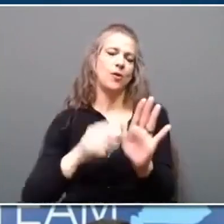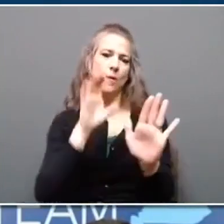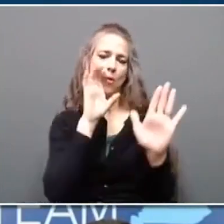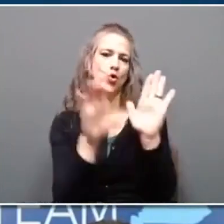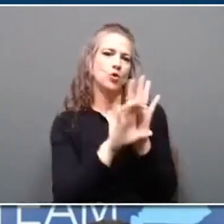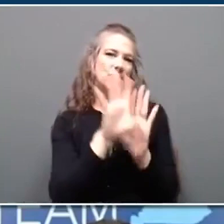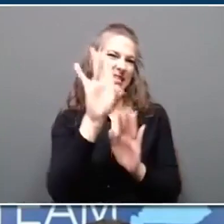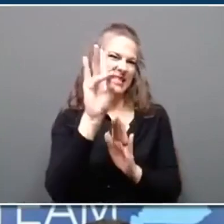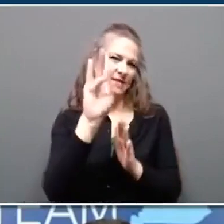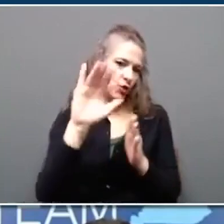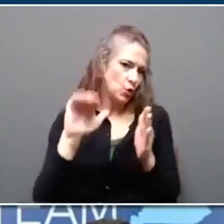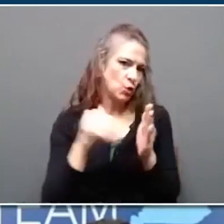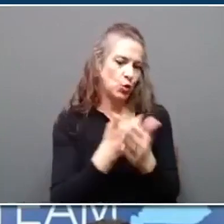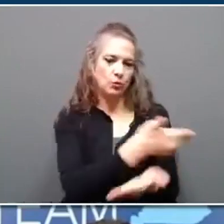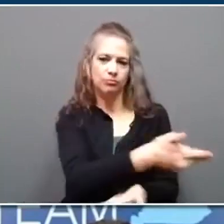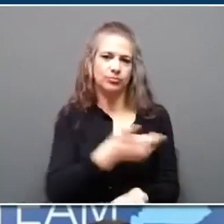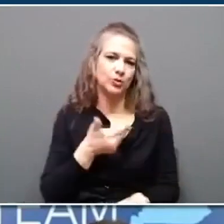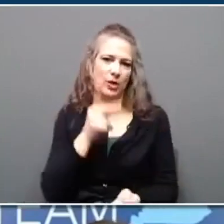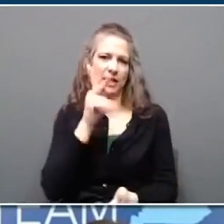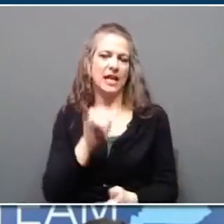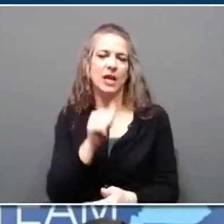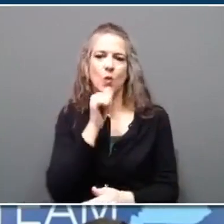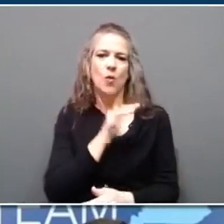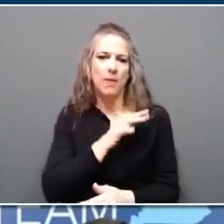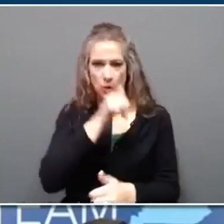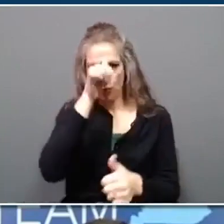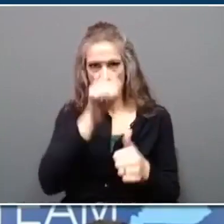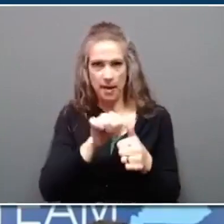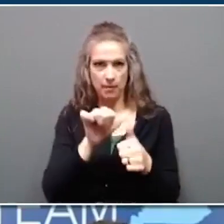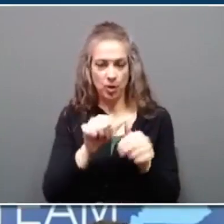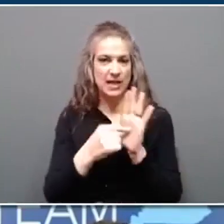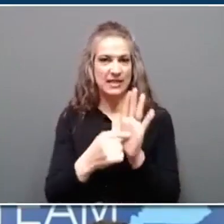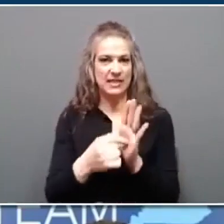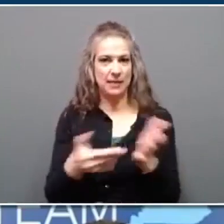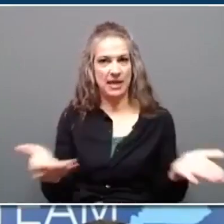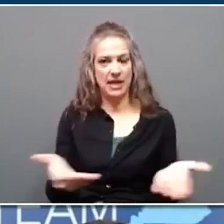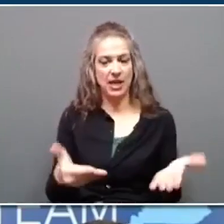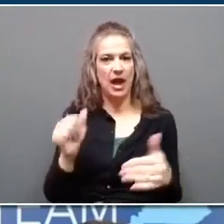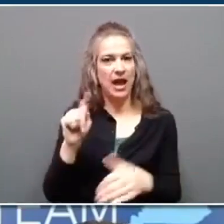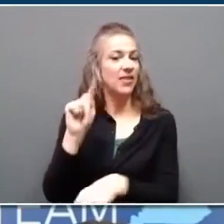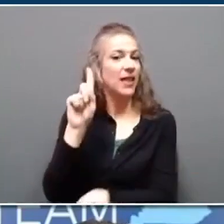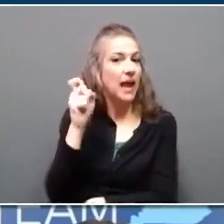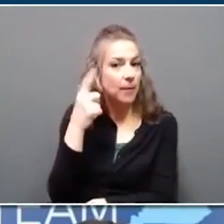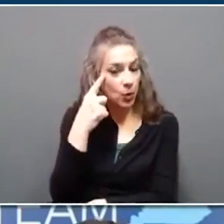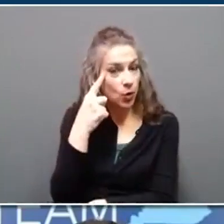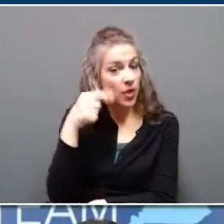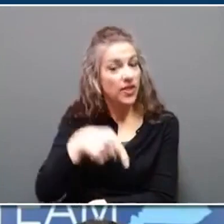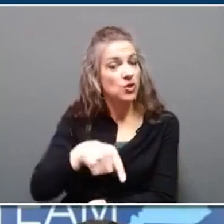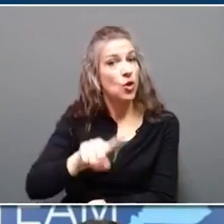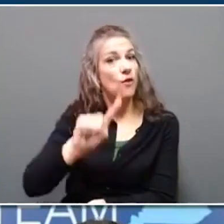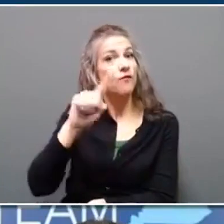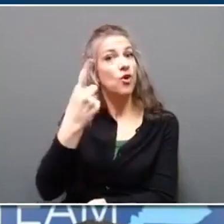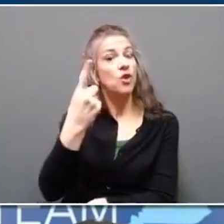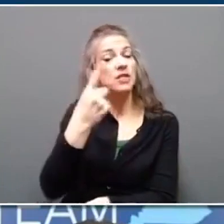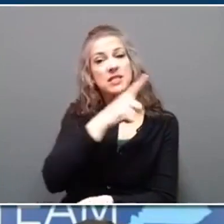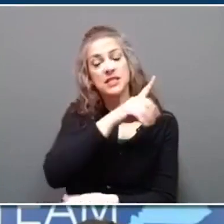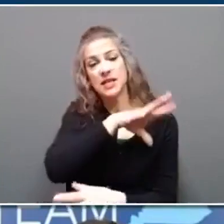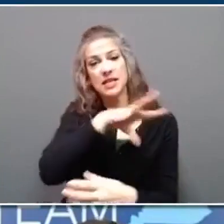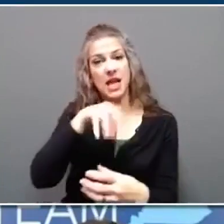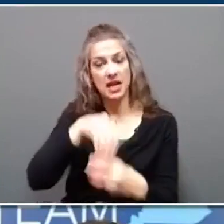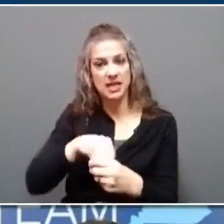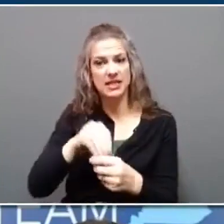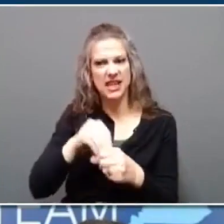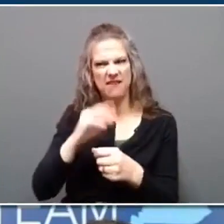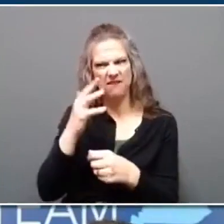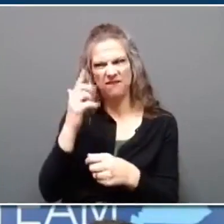inductees to the Kentucky Women Remembered Exhibit right here in the Capitol. These are the first inductees in about five